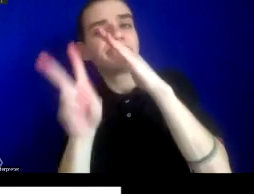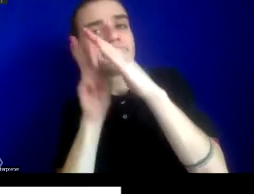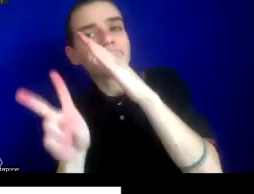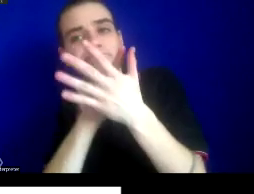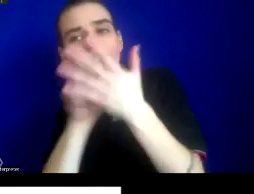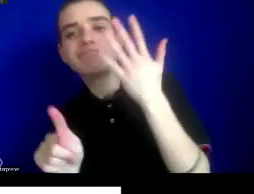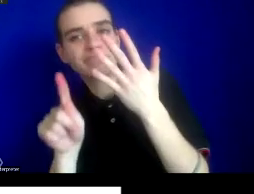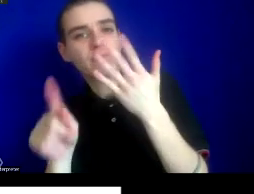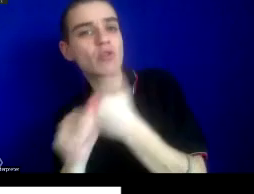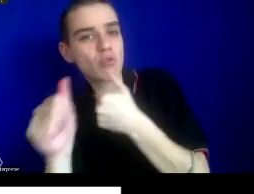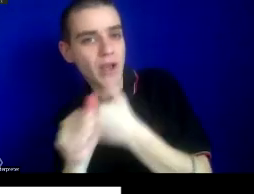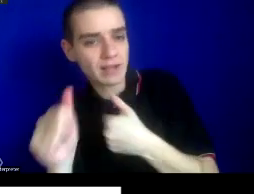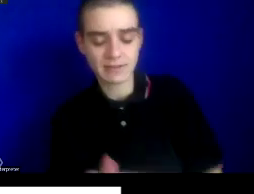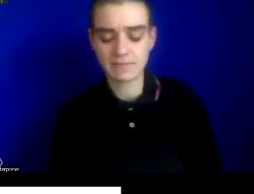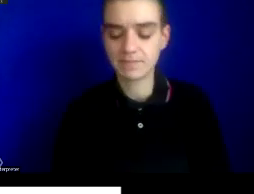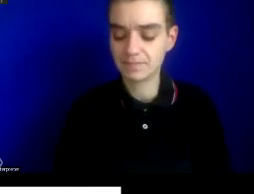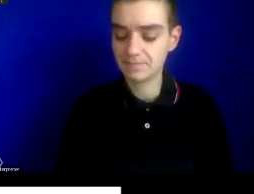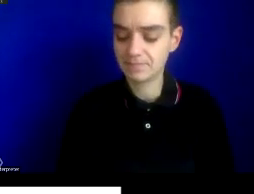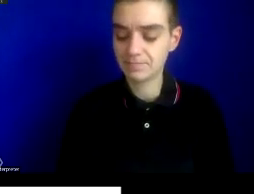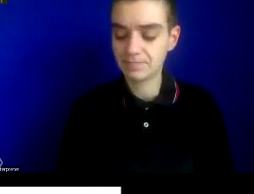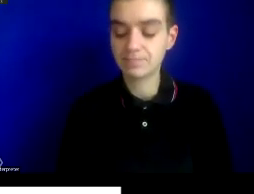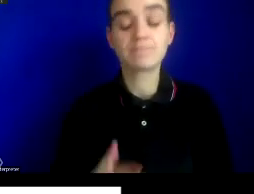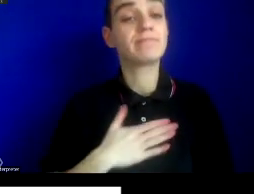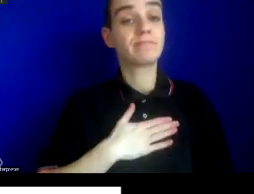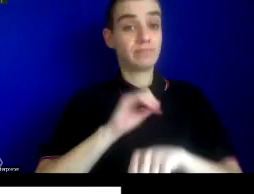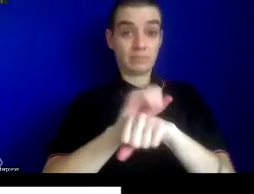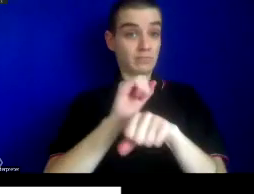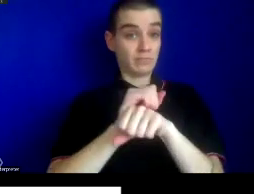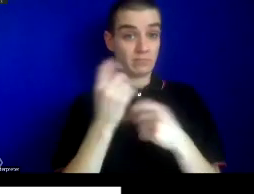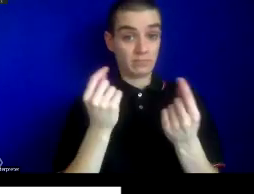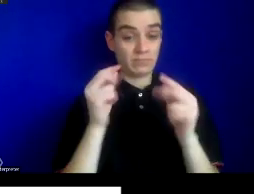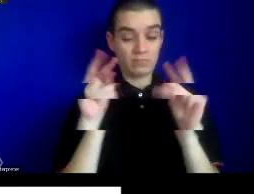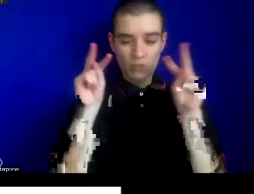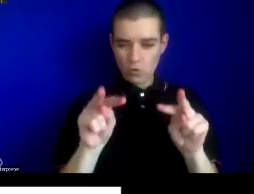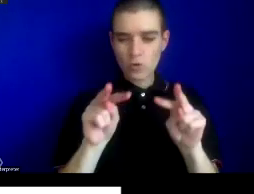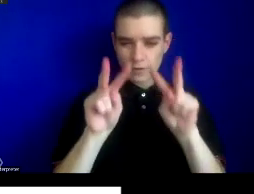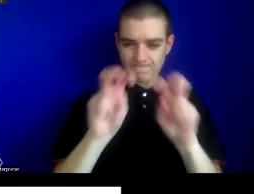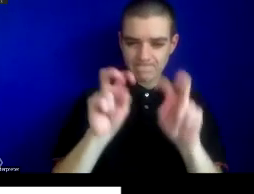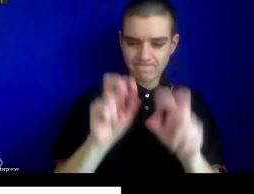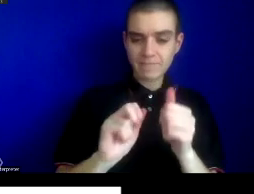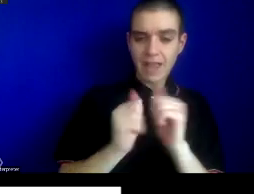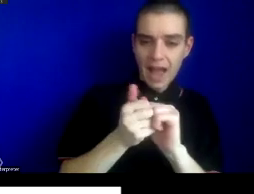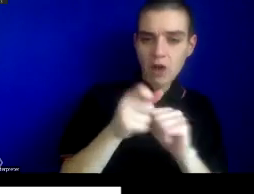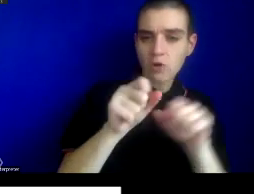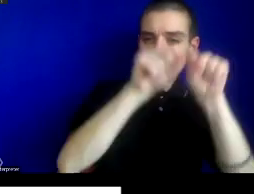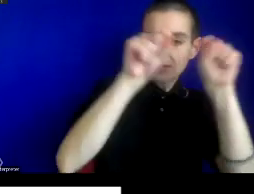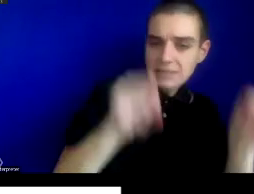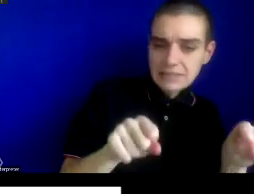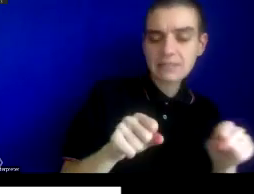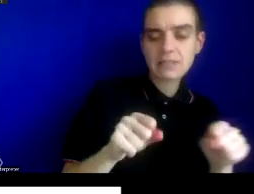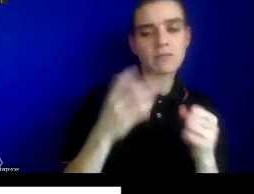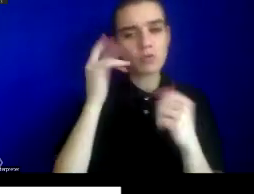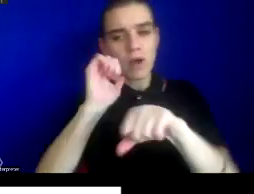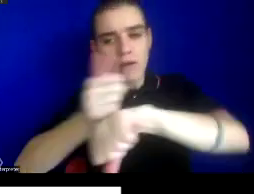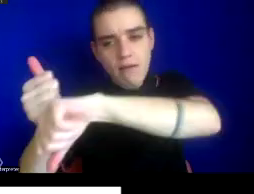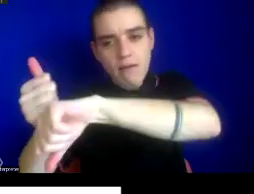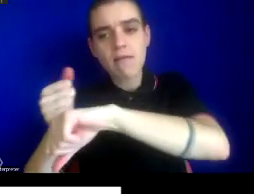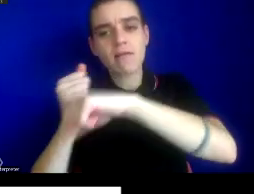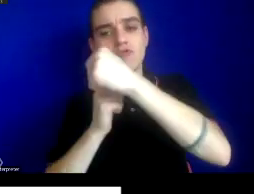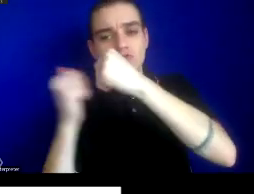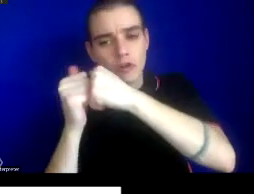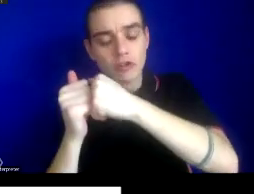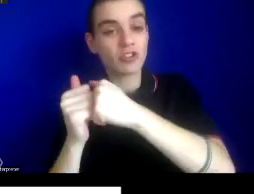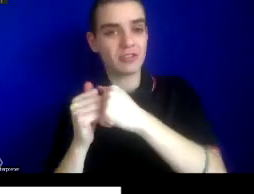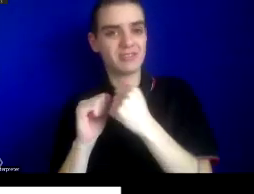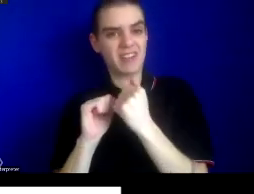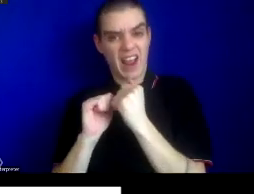not others. So my work looks at the ways in which these systems are produced, why they form the structures they do, and how this has affected our visions